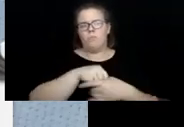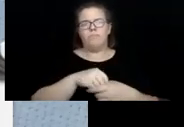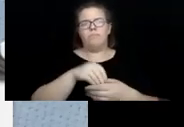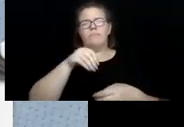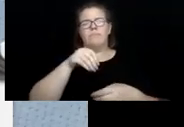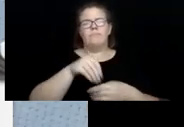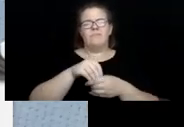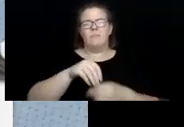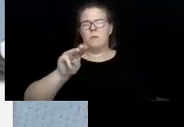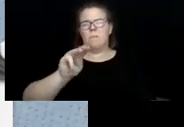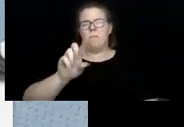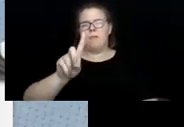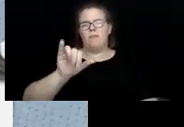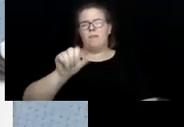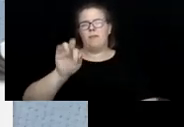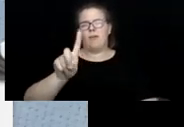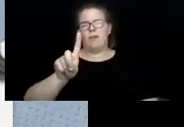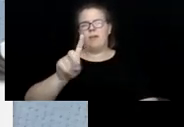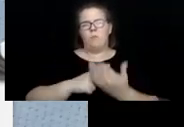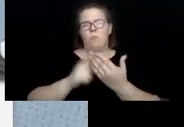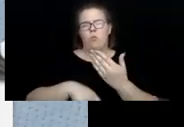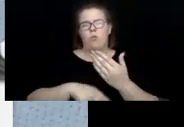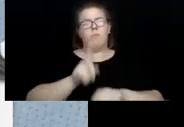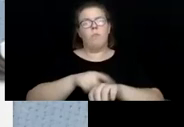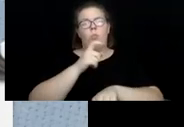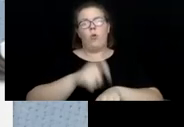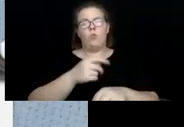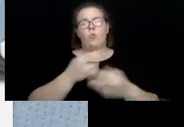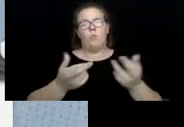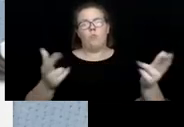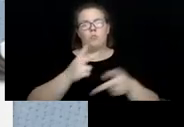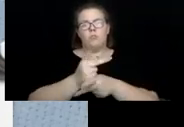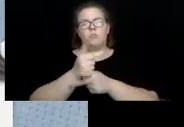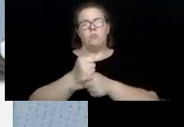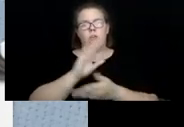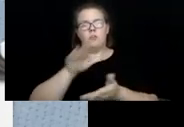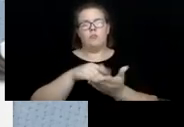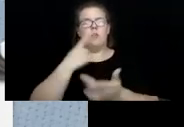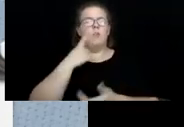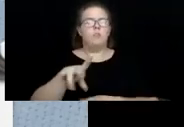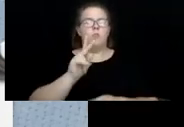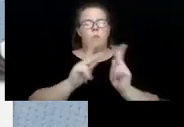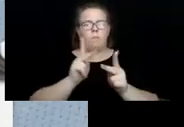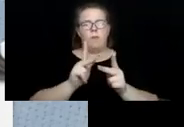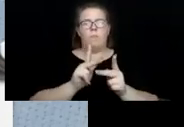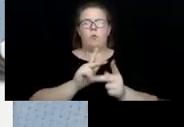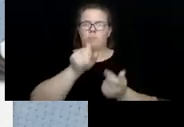program. The Long-Term Care Resource Center is for persons exclusively who